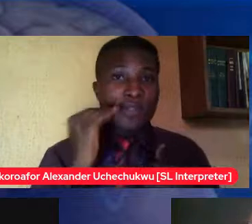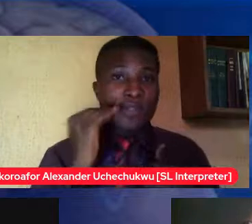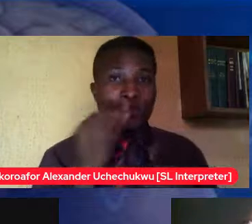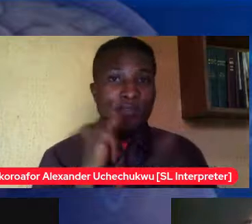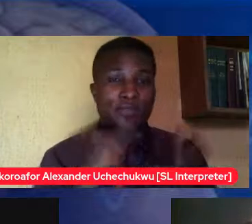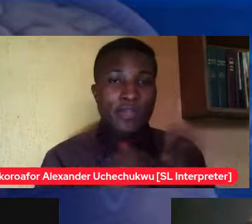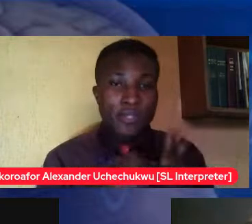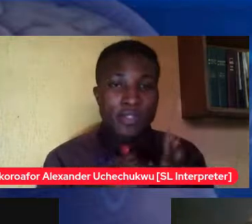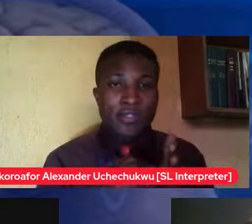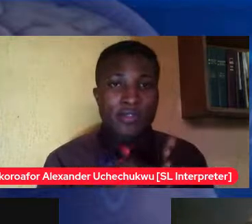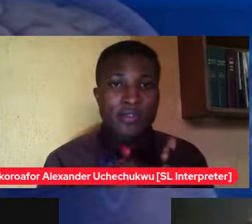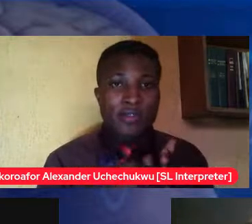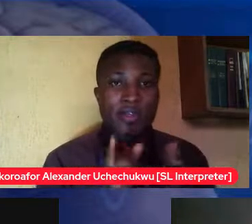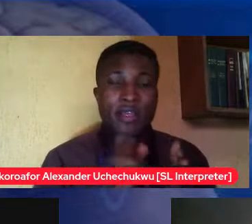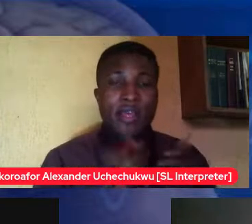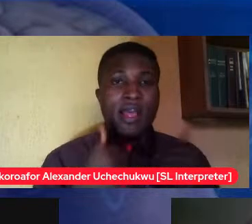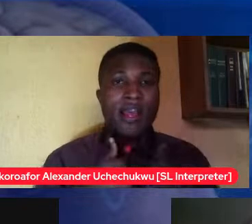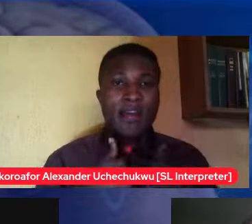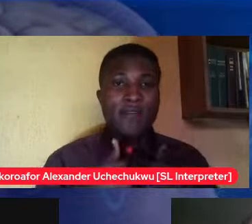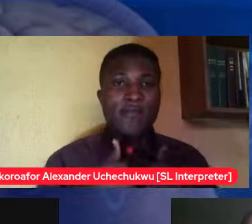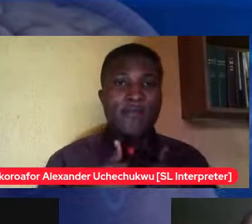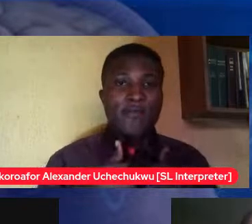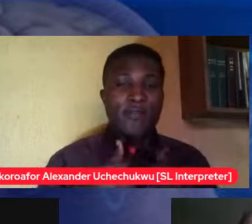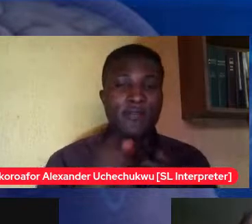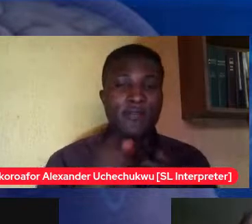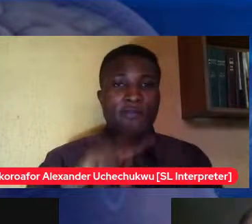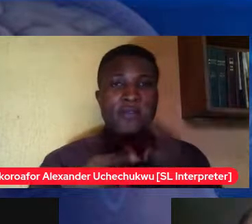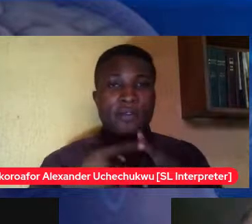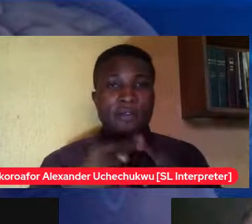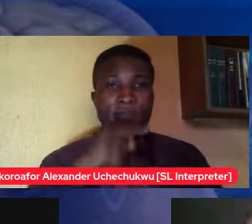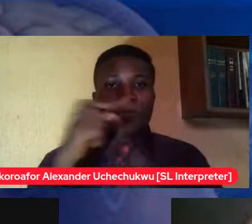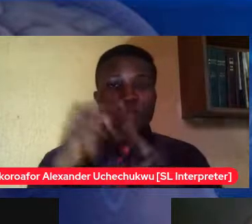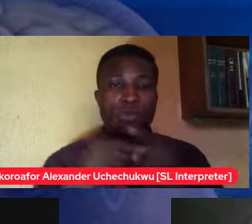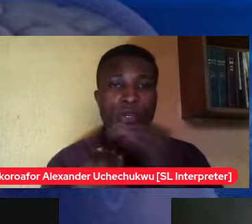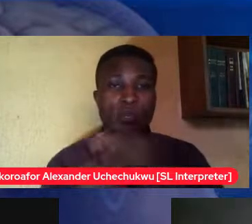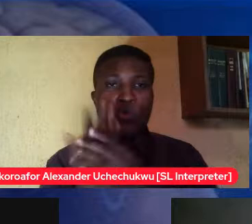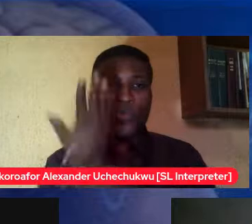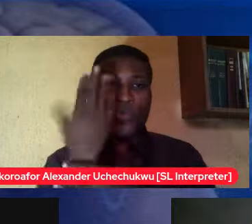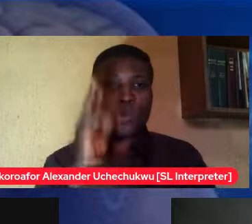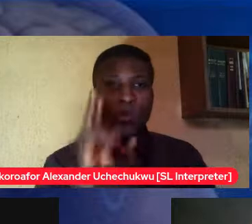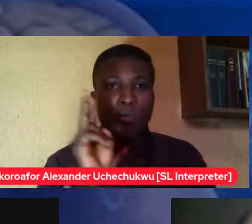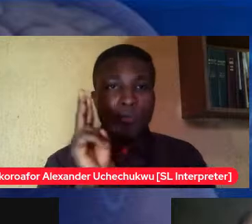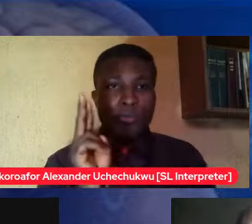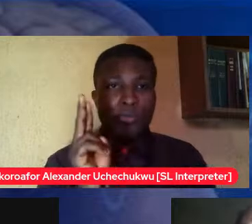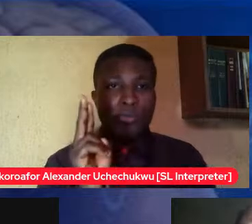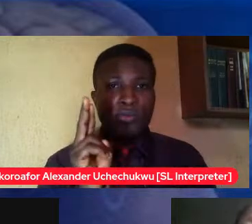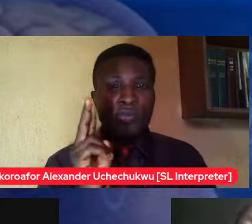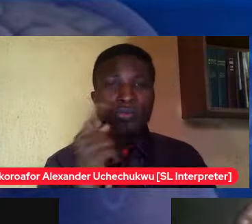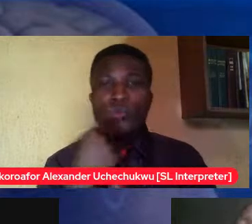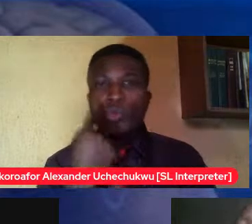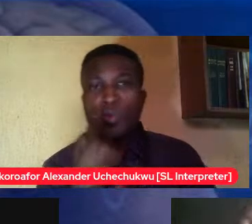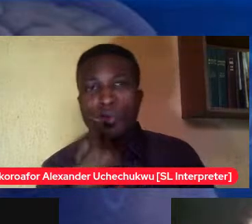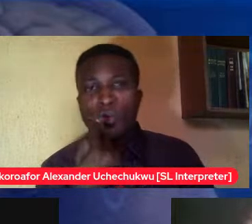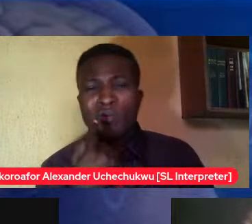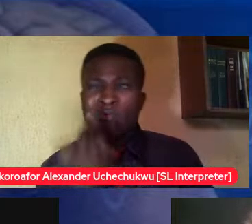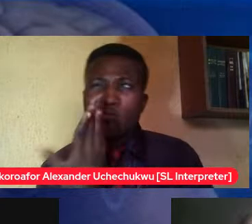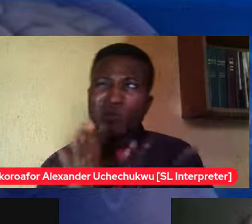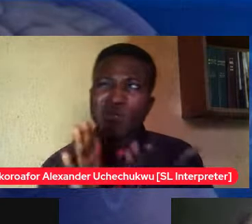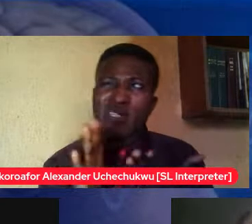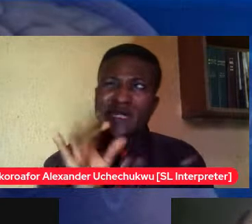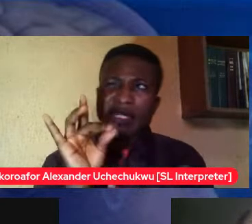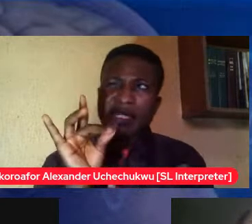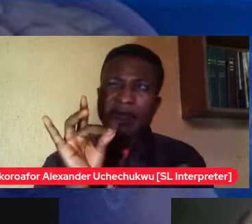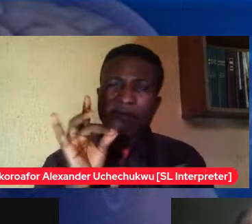up who had to be she was older than me she was probably seven eight years older than me and this same